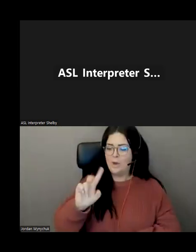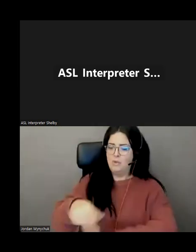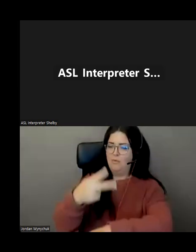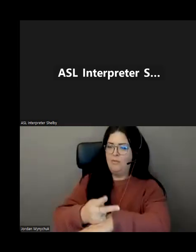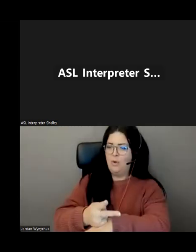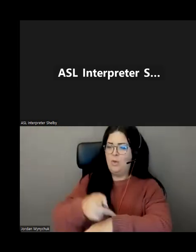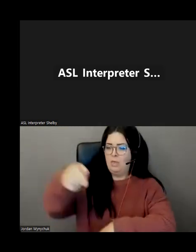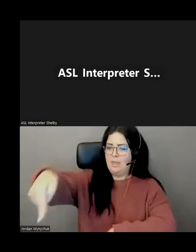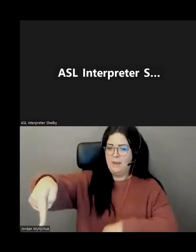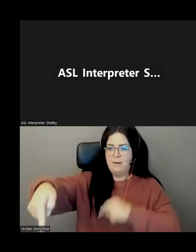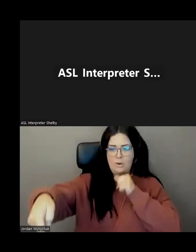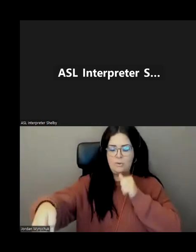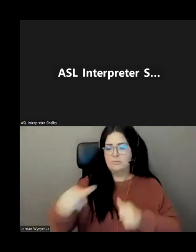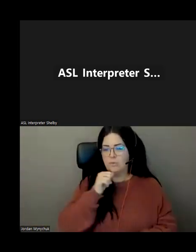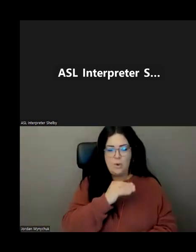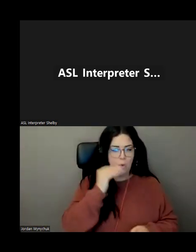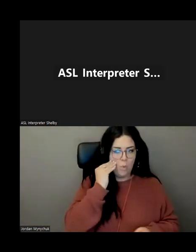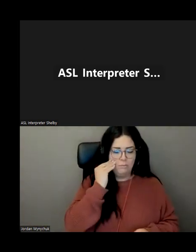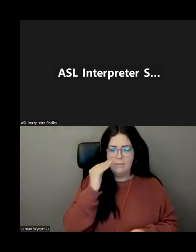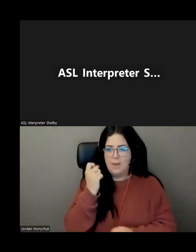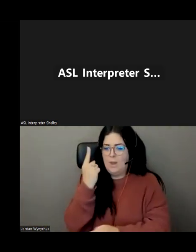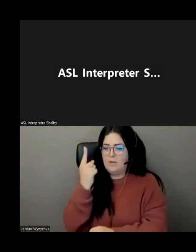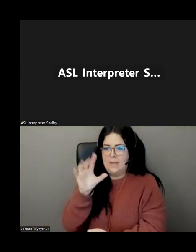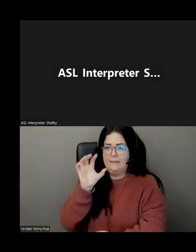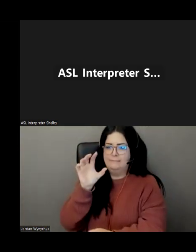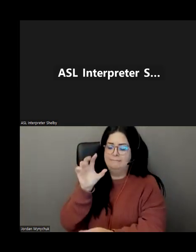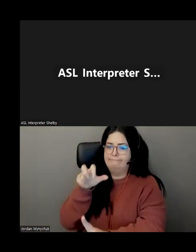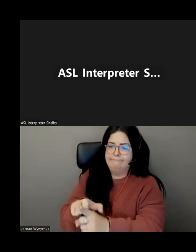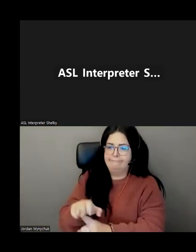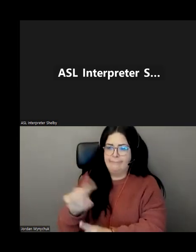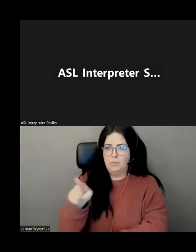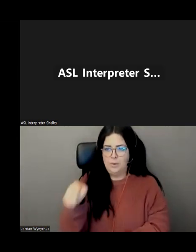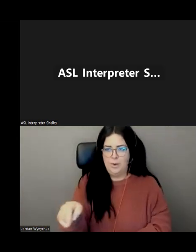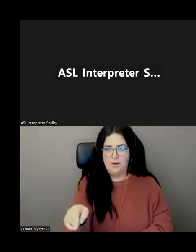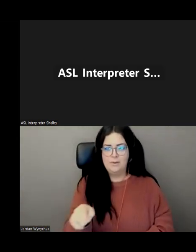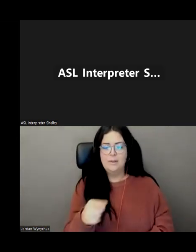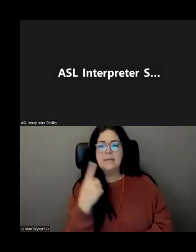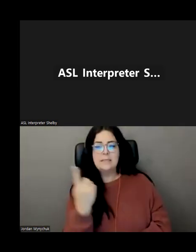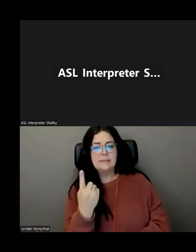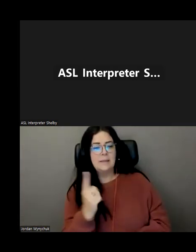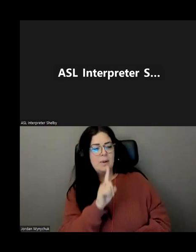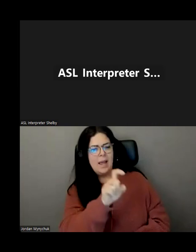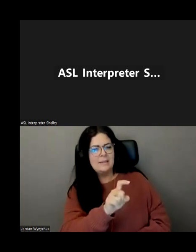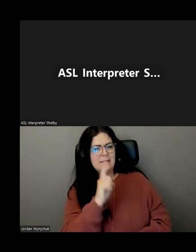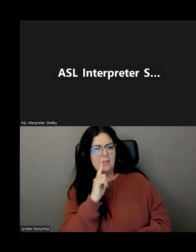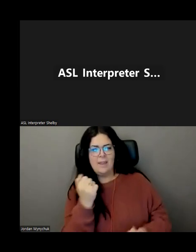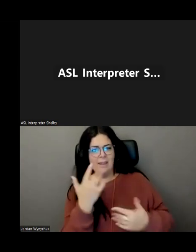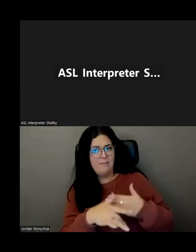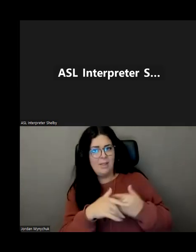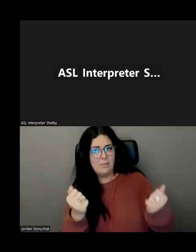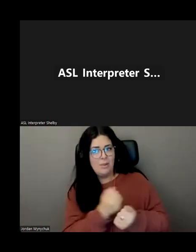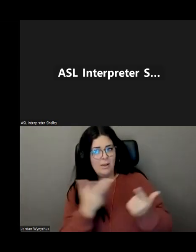uh you should uh the system you if you do with go with lifeline on the go